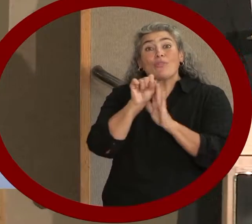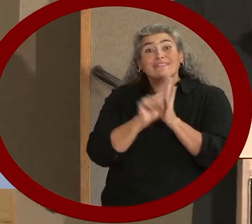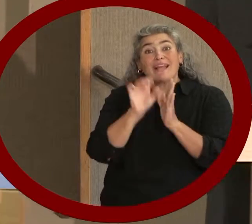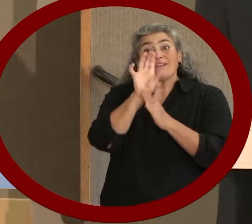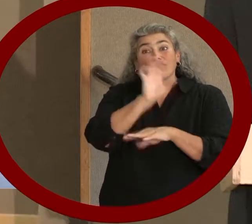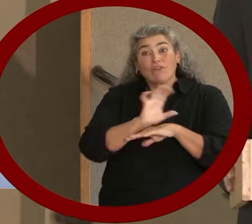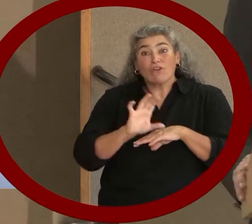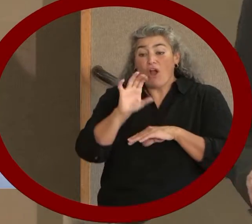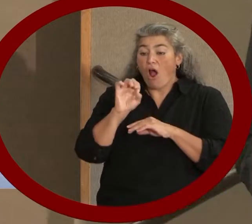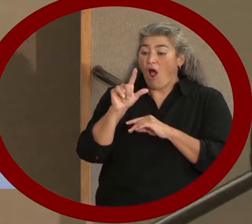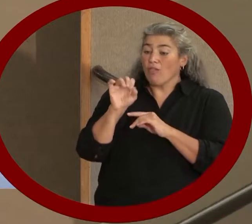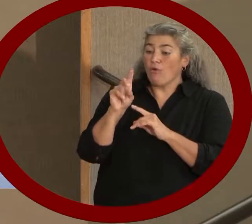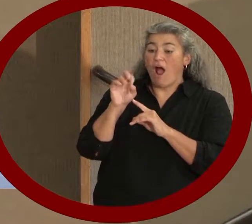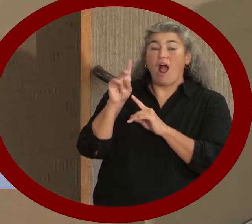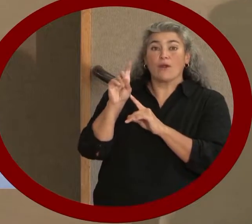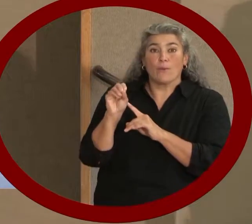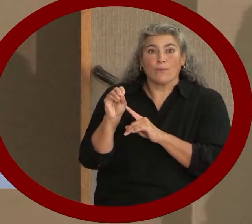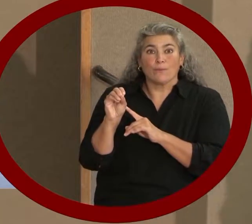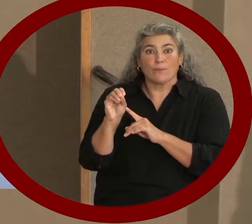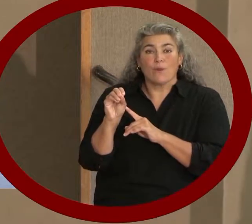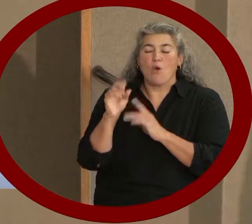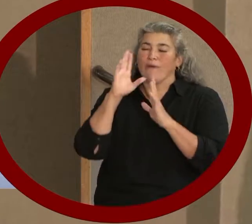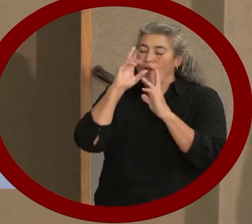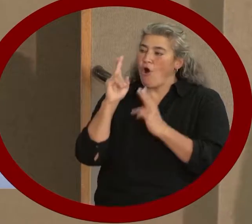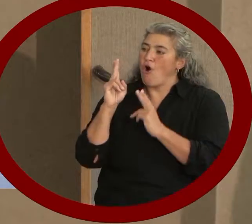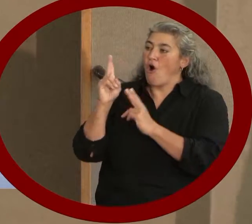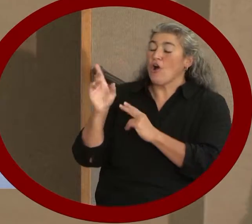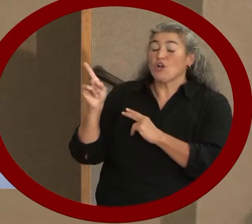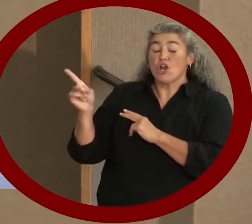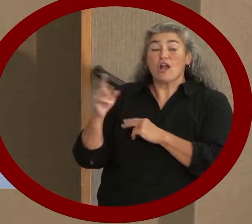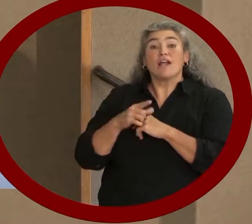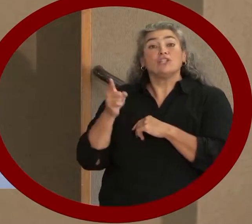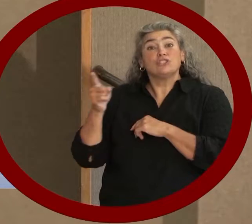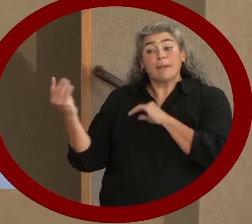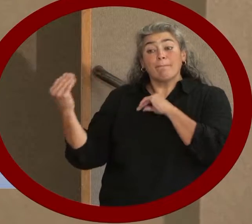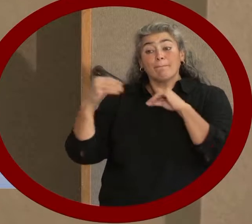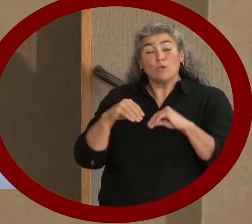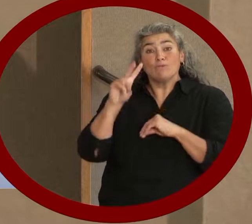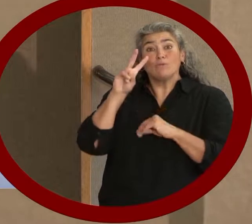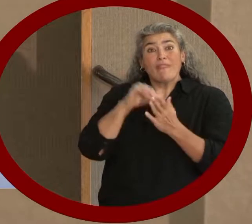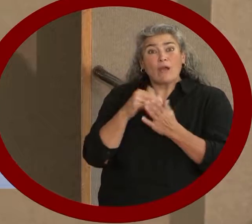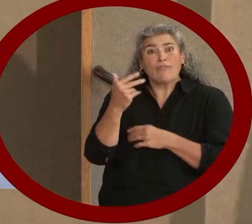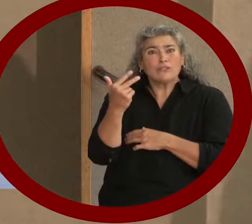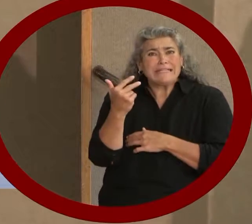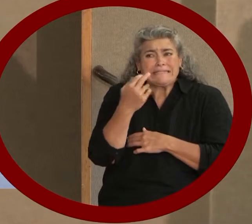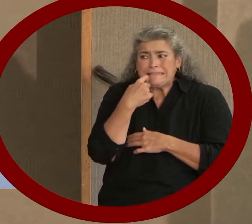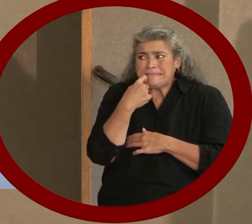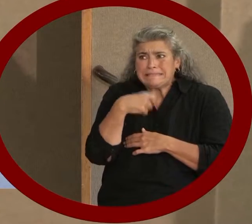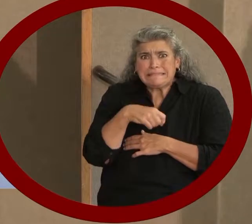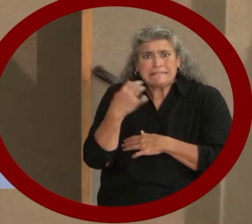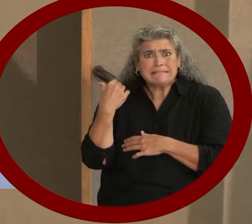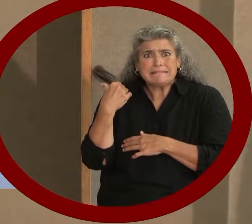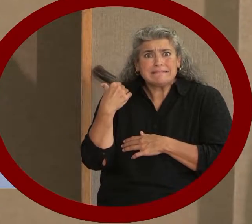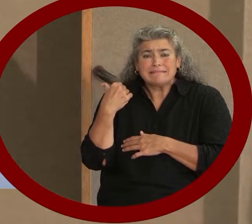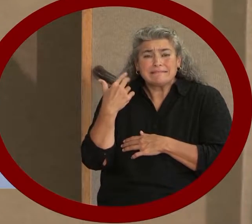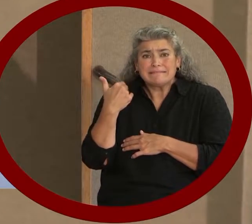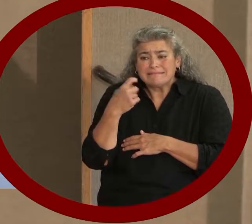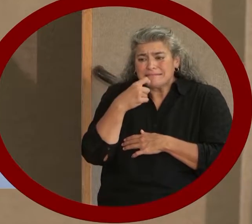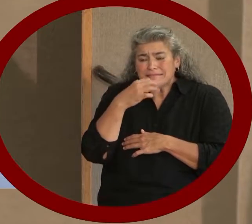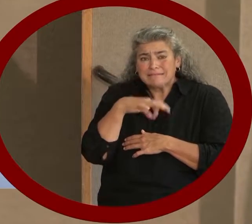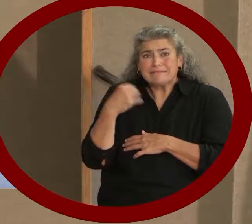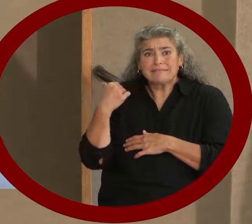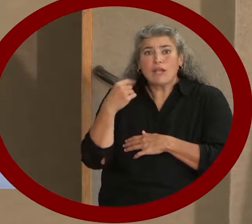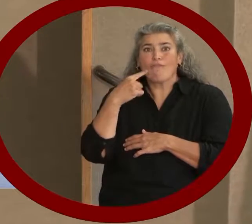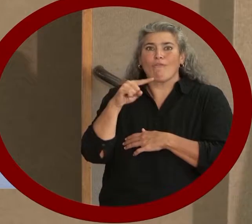Colorado. And today, we honor her. Carrie and her family moved to Fort Collins in 2013, in part to access important